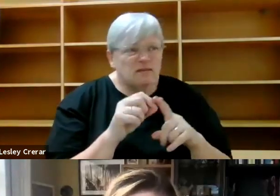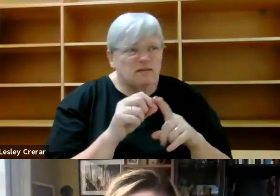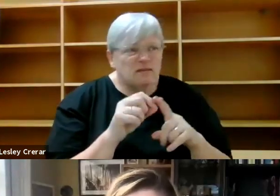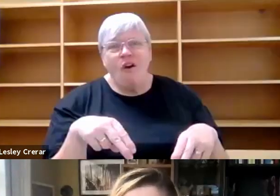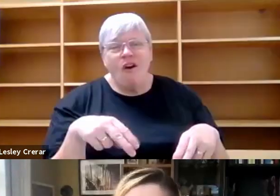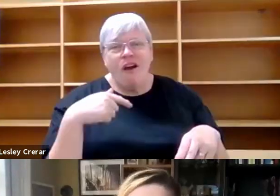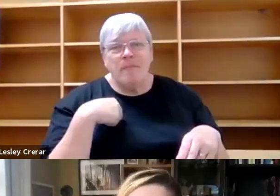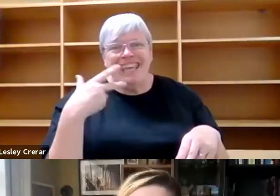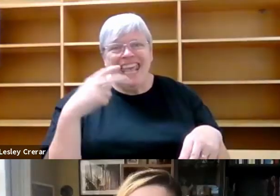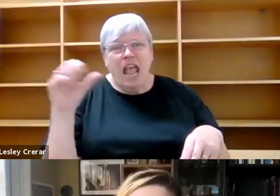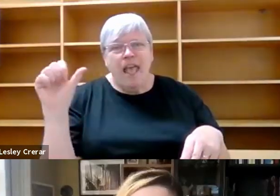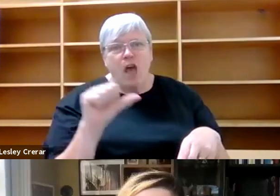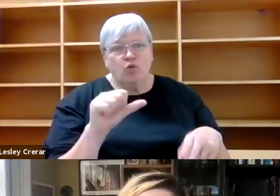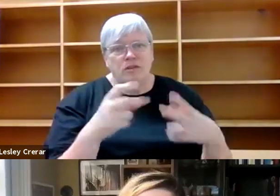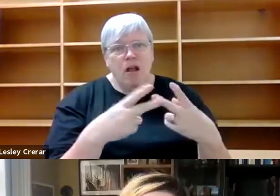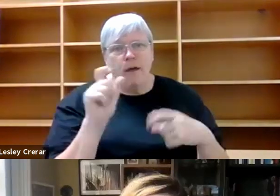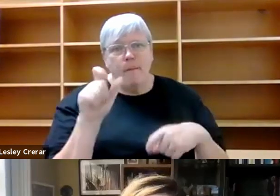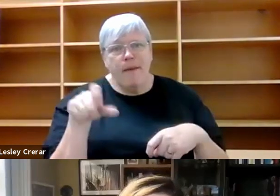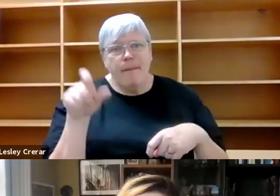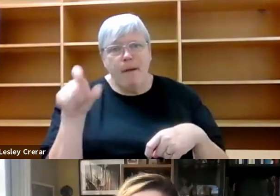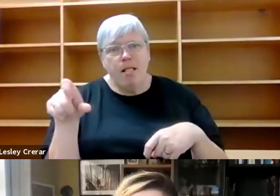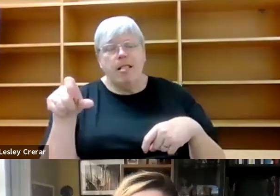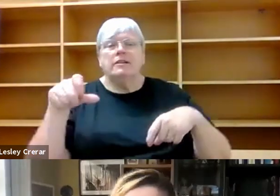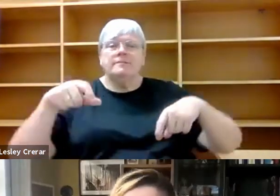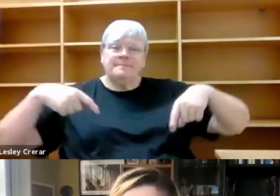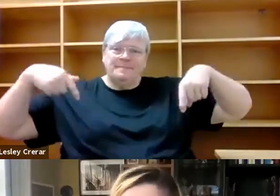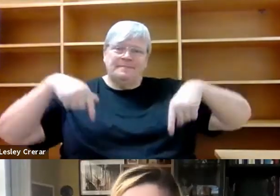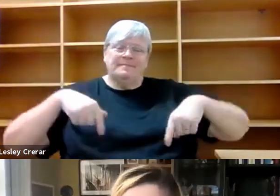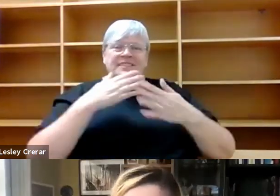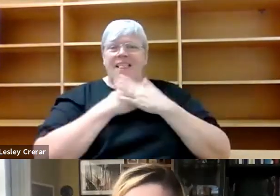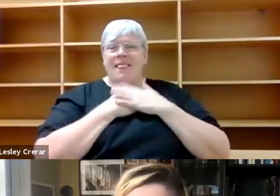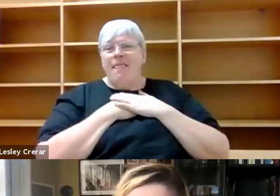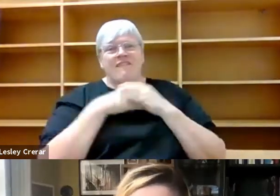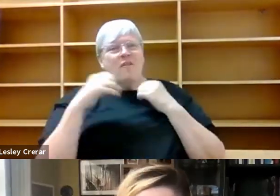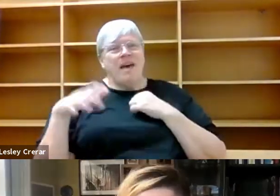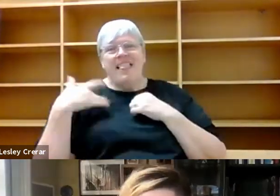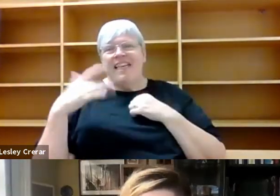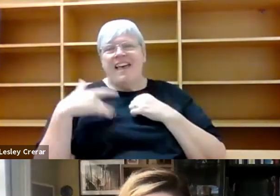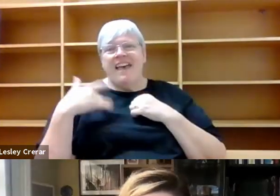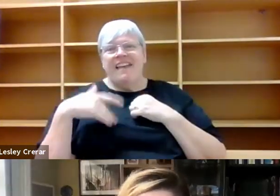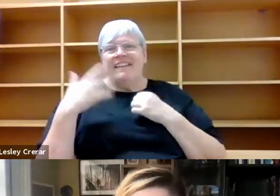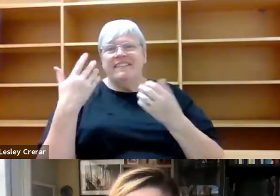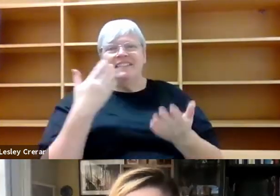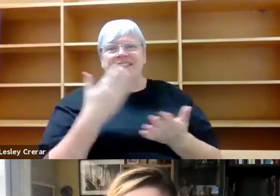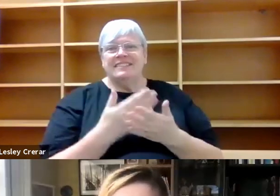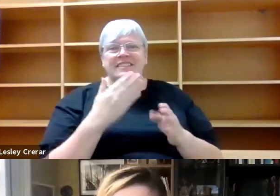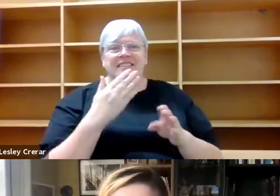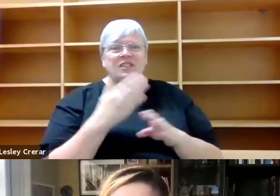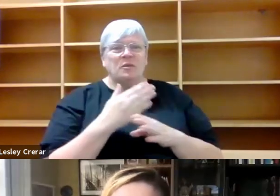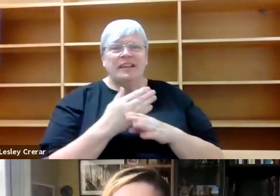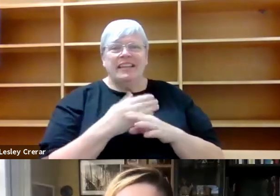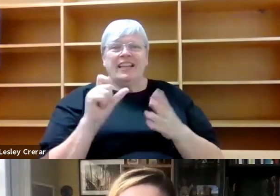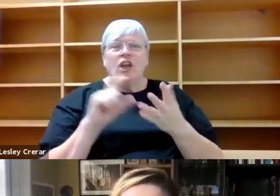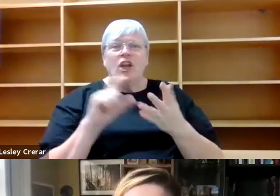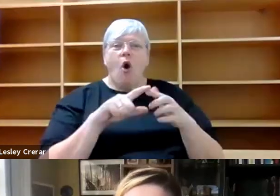million other people. Um, and he is the, the love of my life. He's a seven month old working cocker spaniel and I adore him